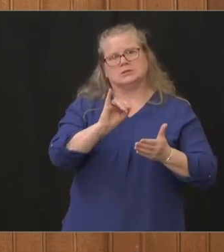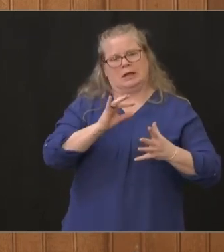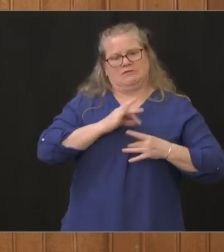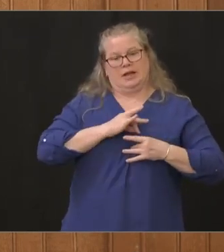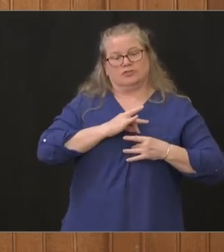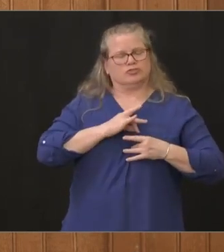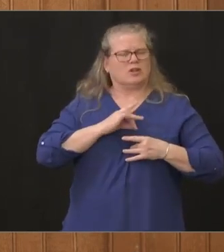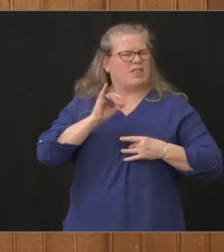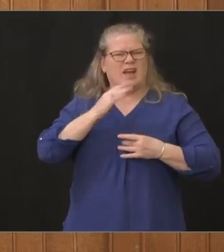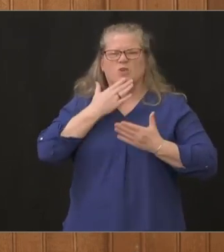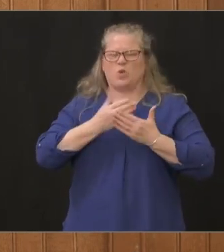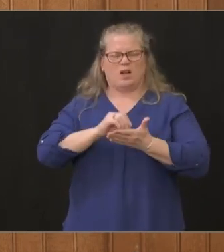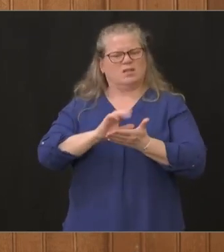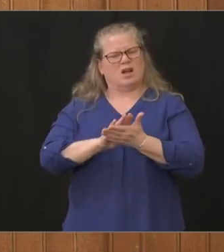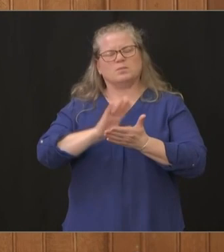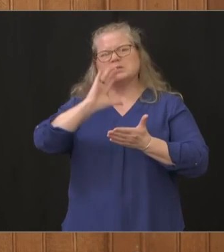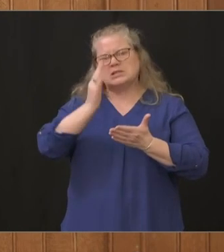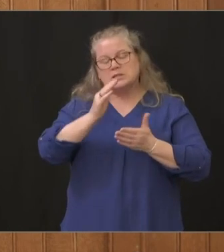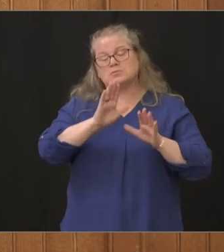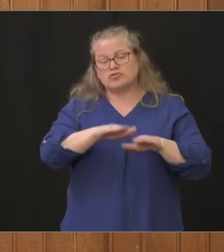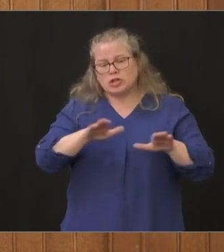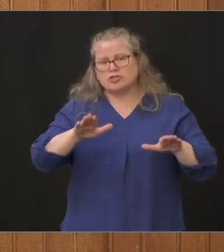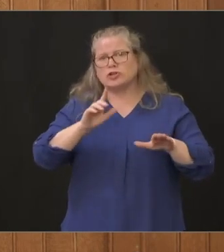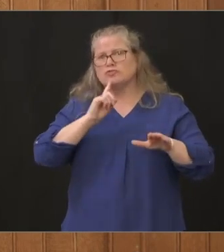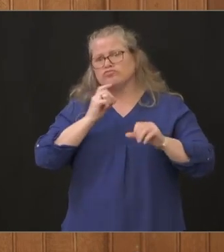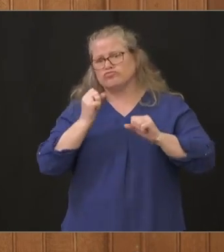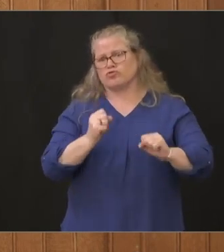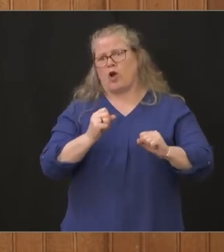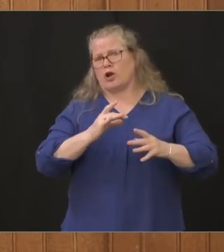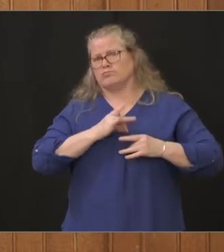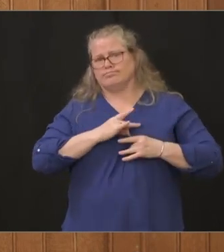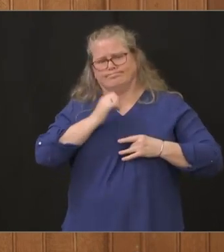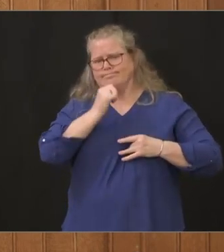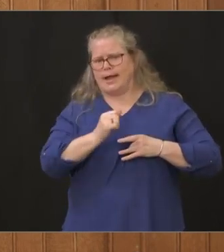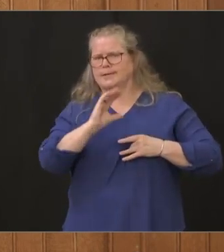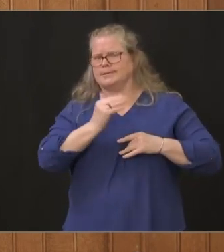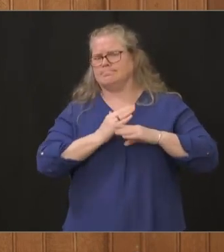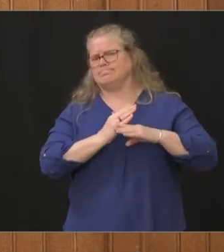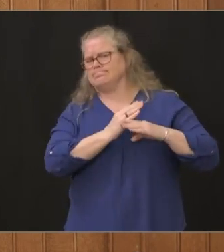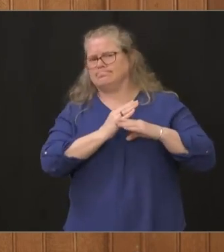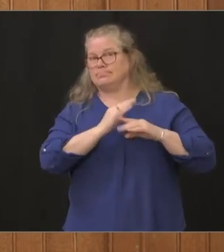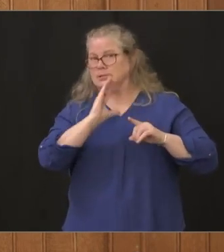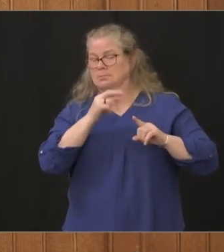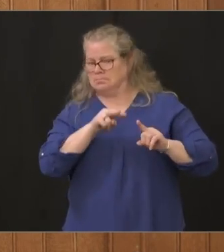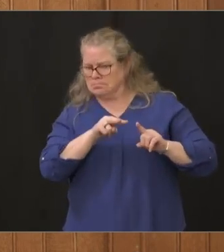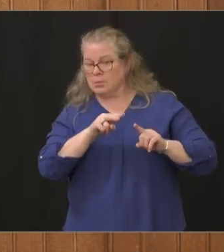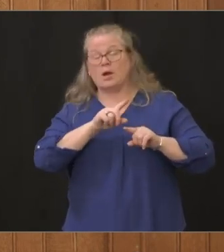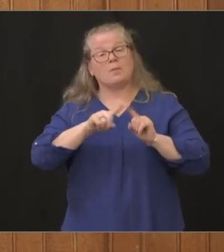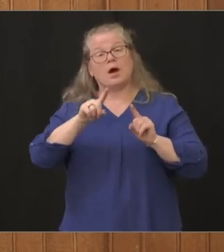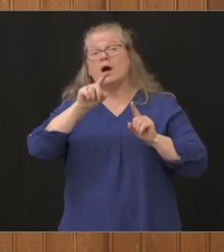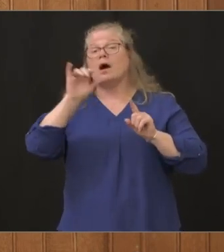particularly affected by this but the infection rates are very consistent from you know all the way through the ages um